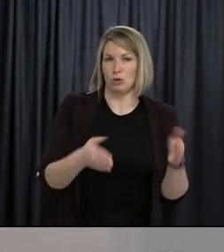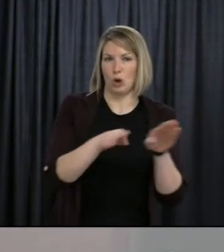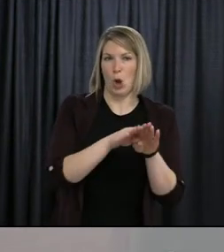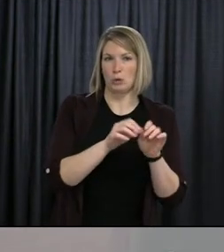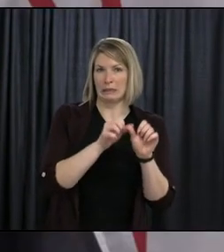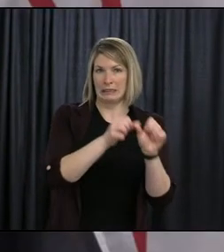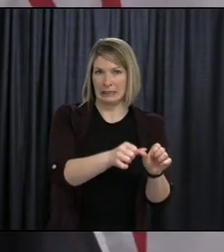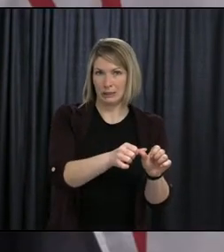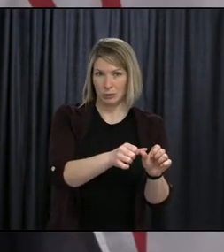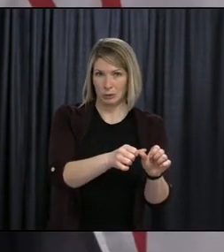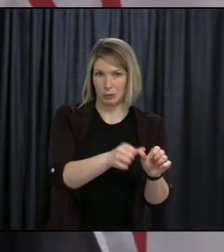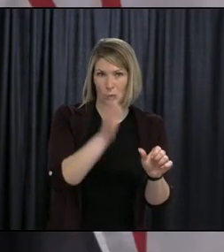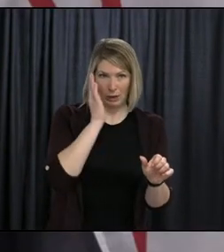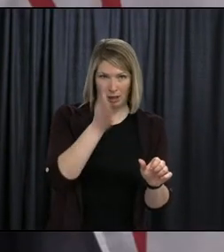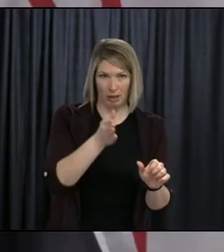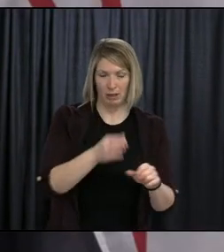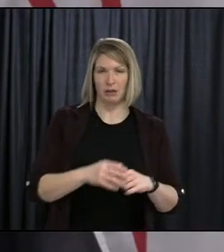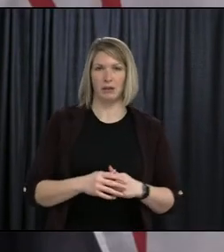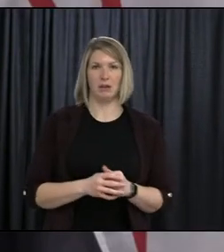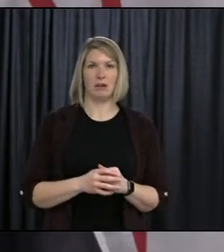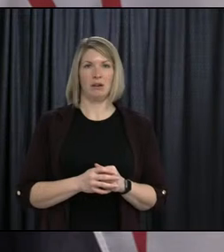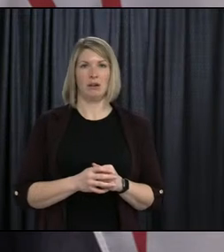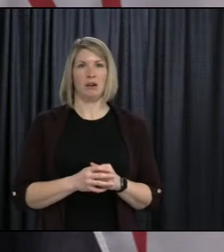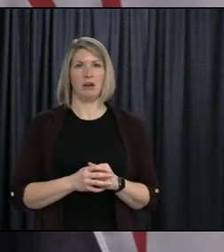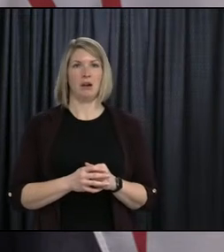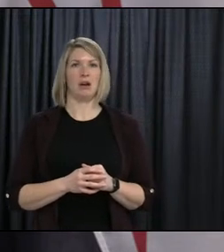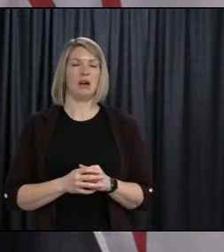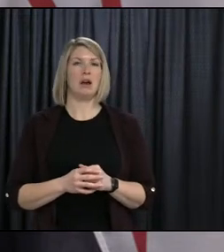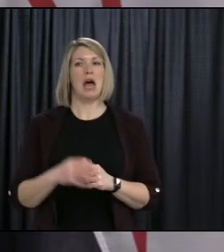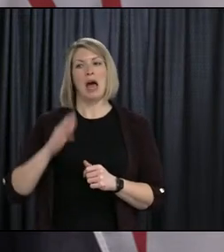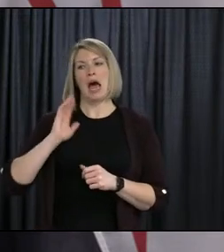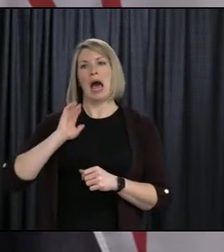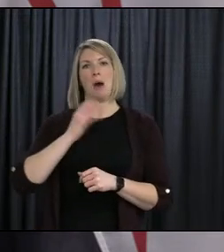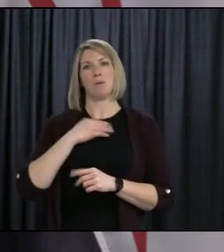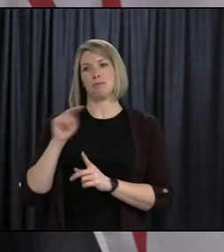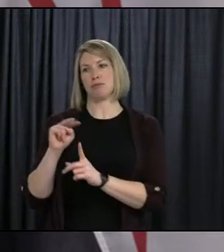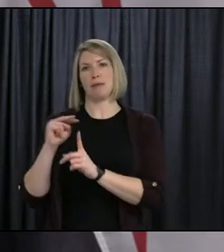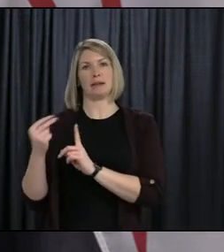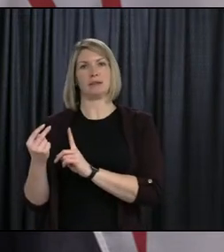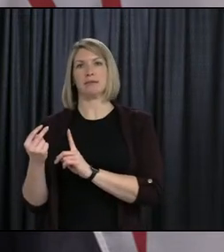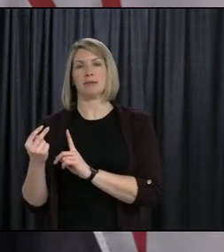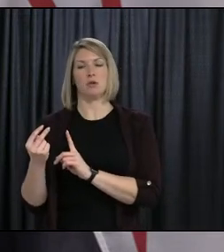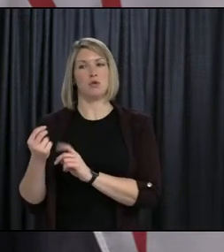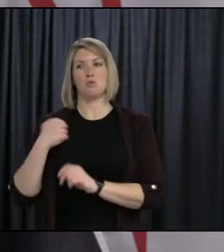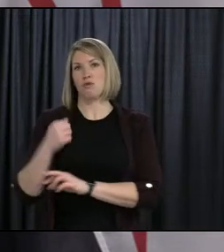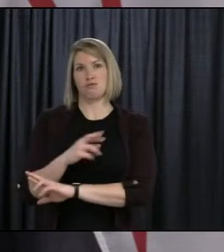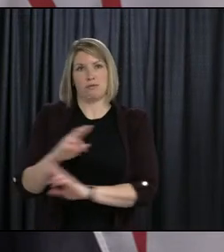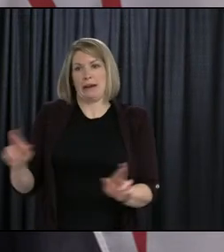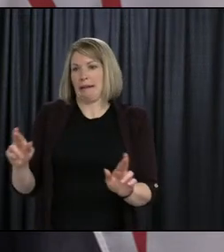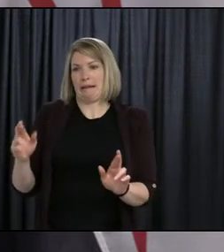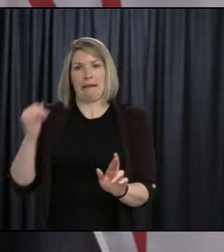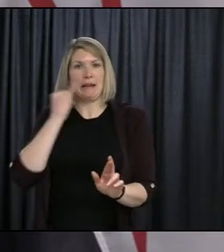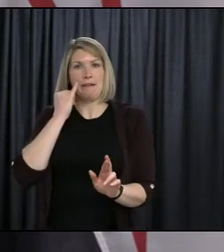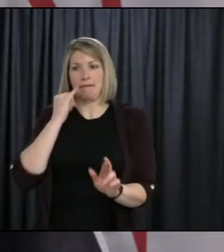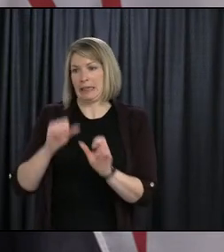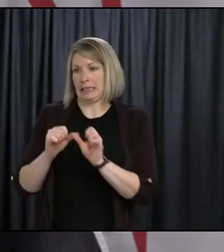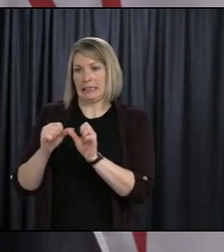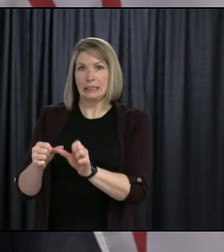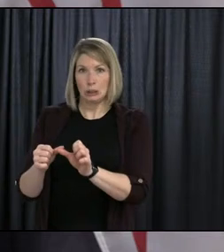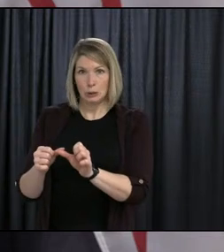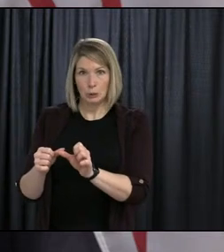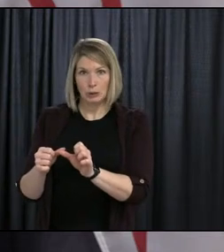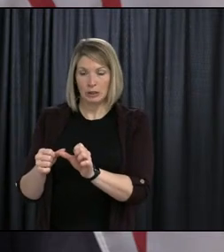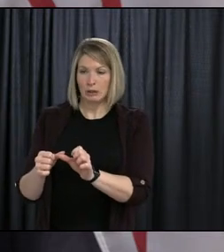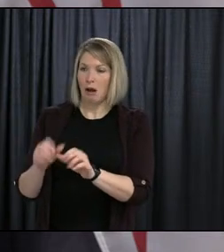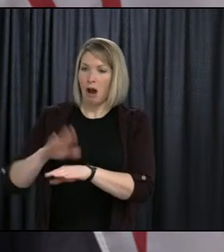From a district perspective, we're prepared for online learning for as long as it has to go. But obviously the preferred would be to